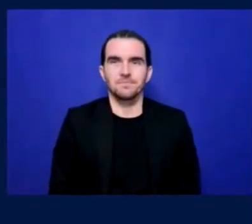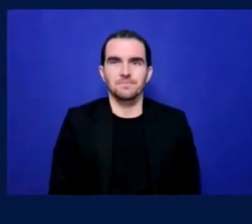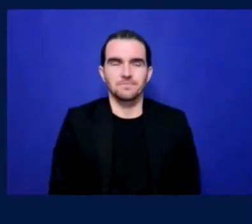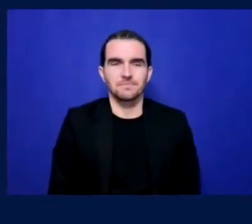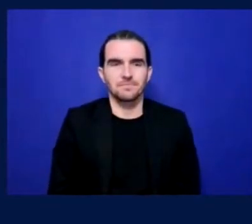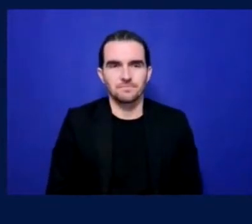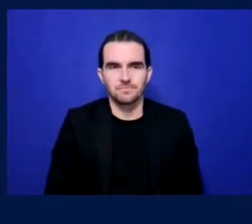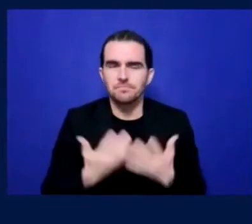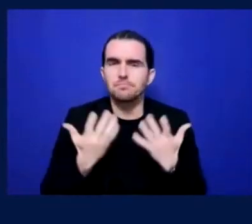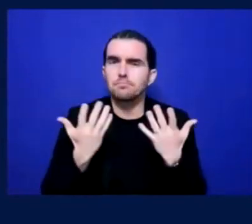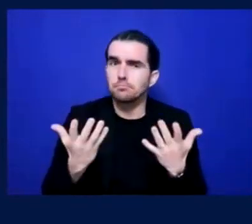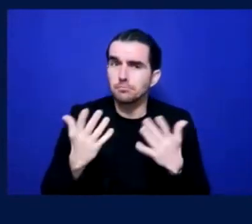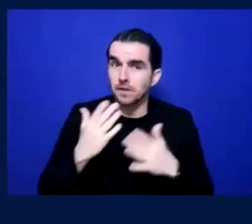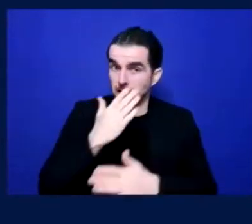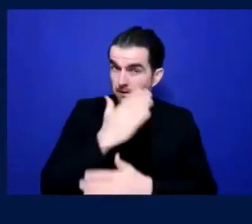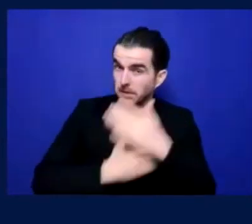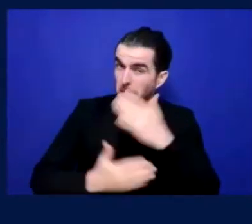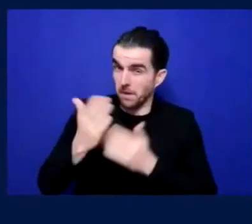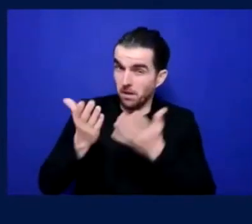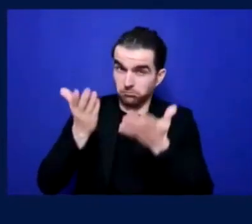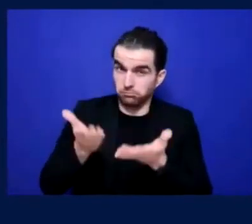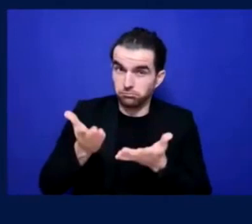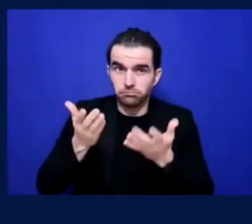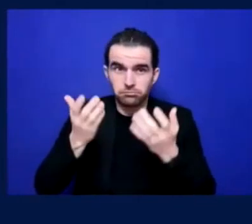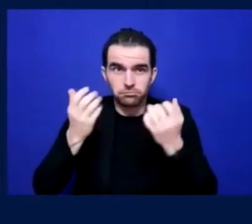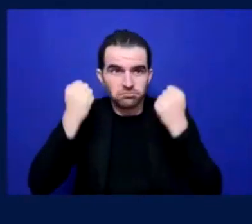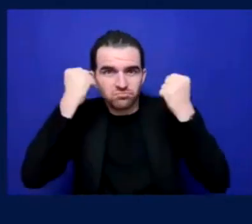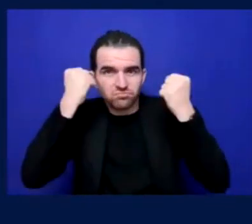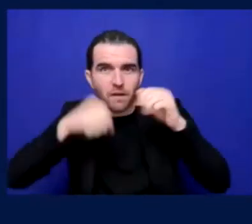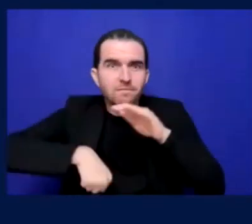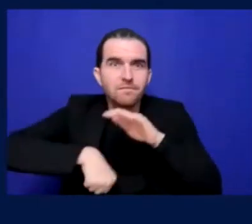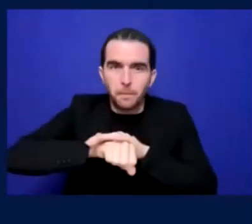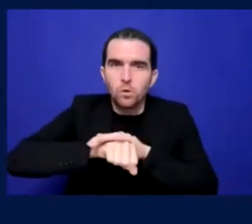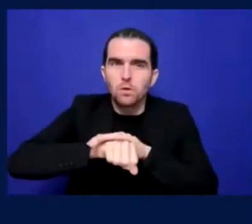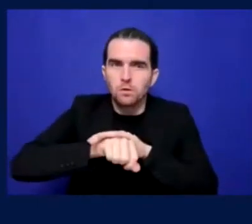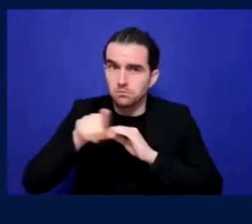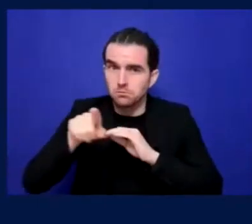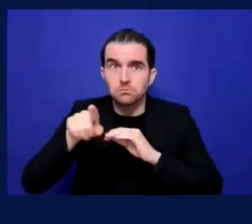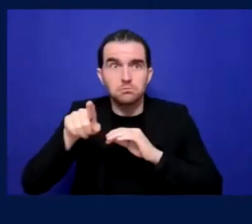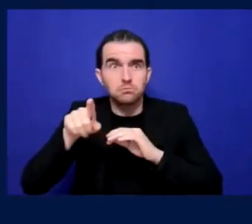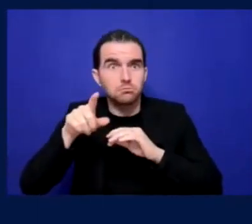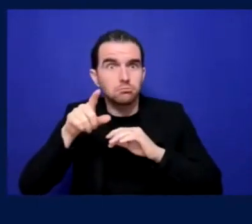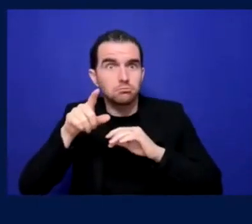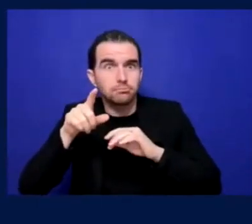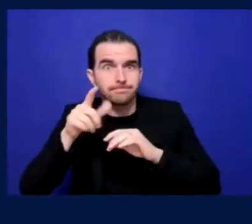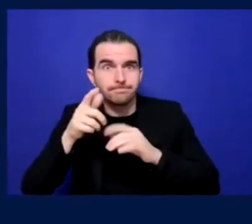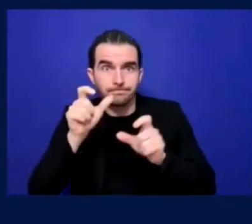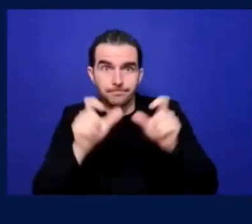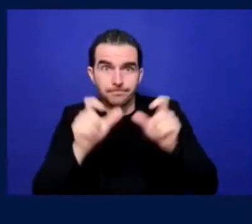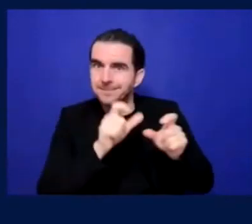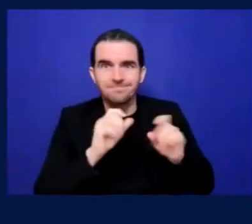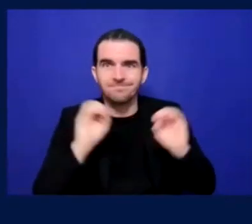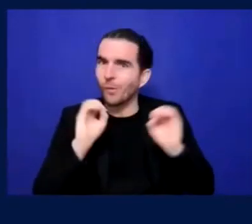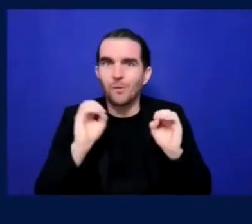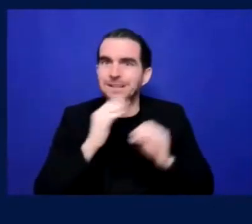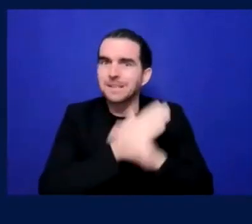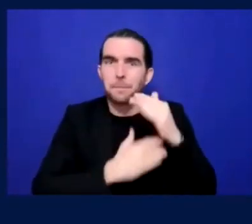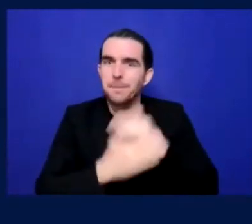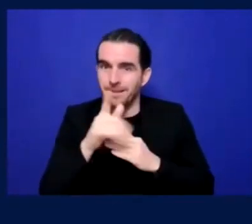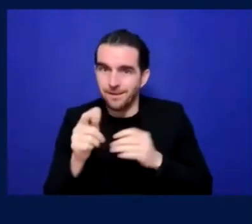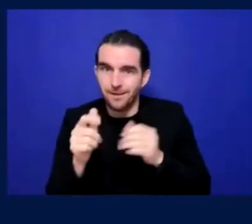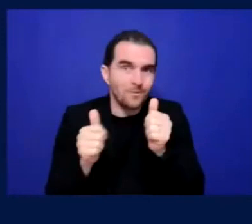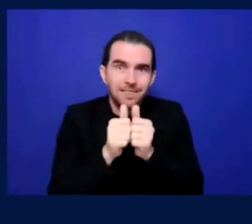Also differently. And, uh, it depends on the stadium, but I could say from my positive, uh, experience that